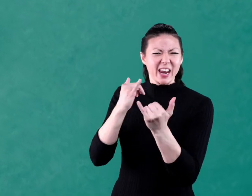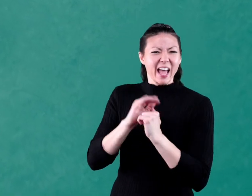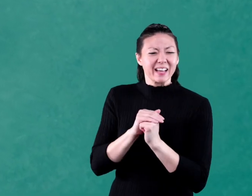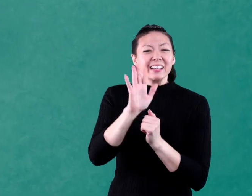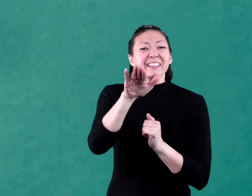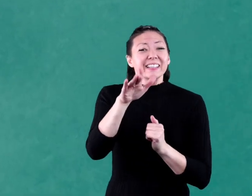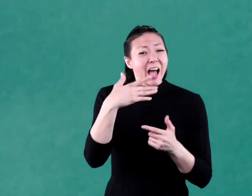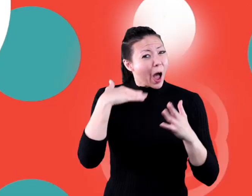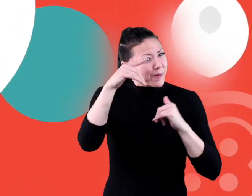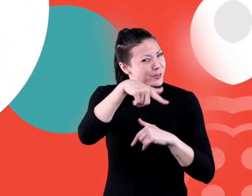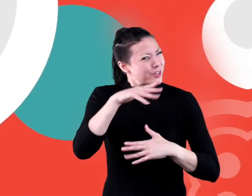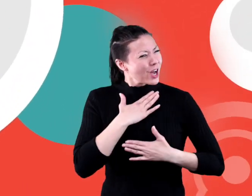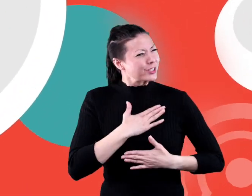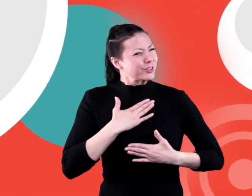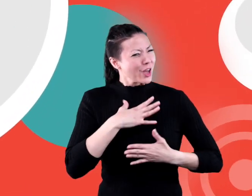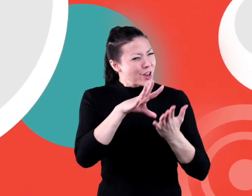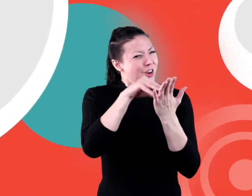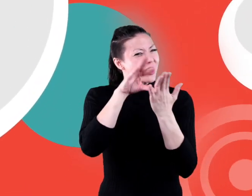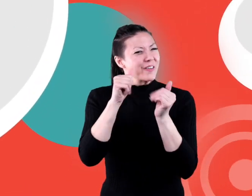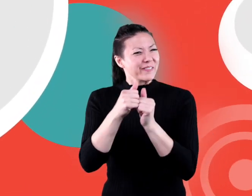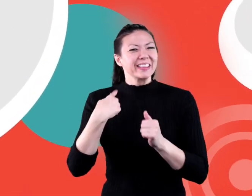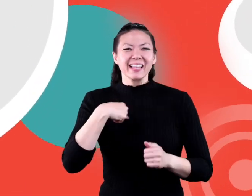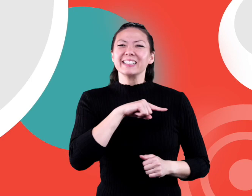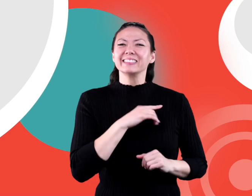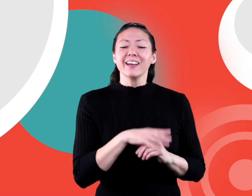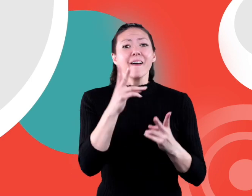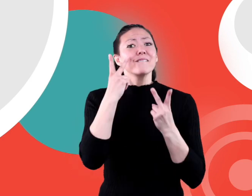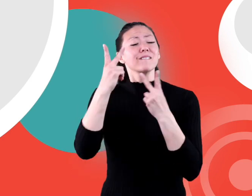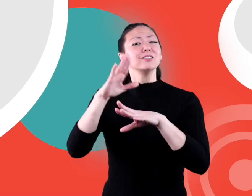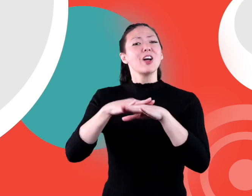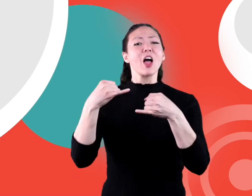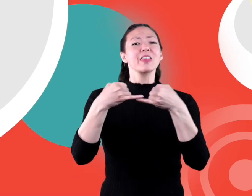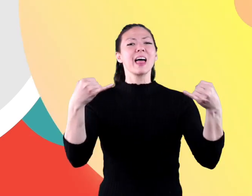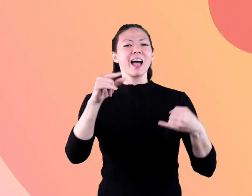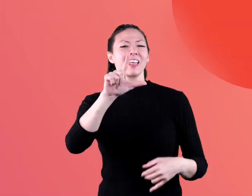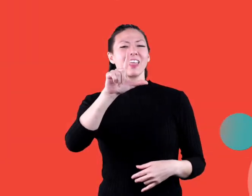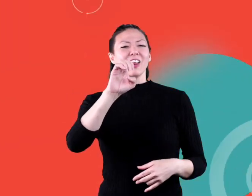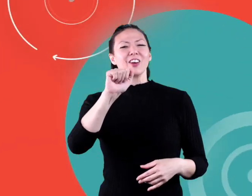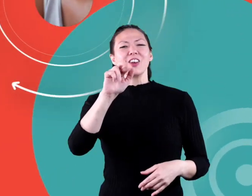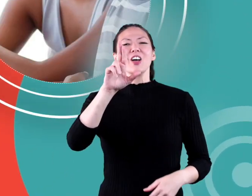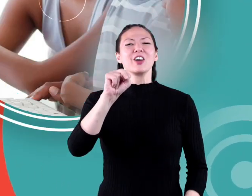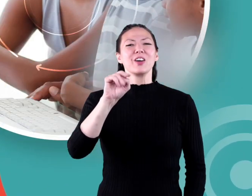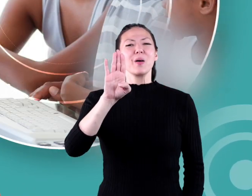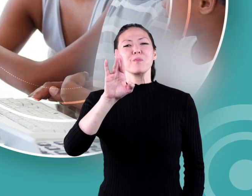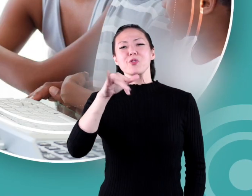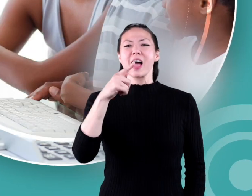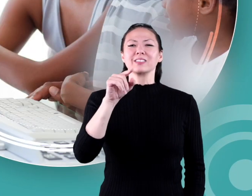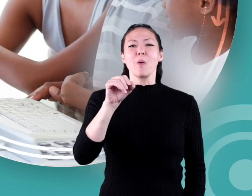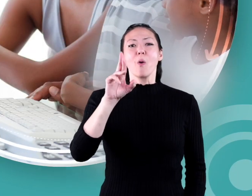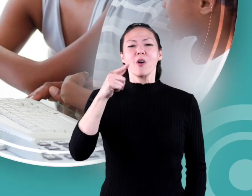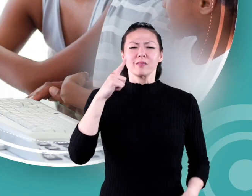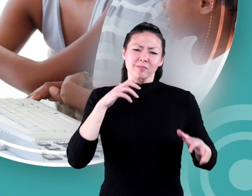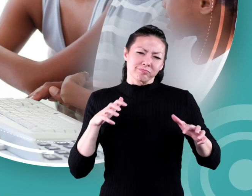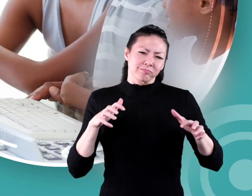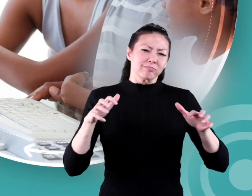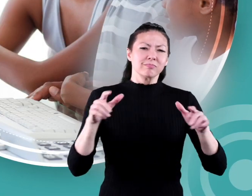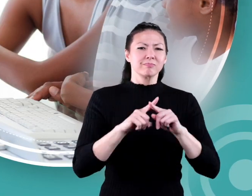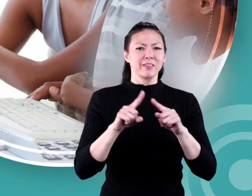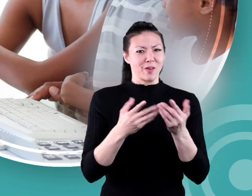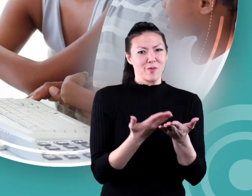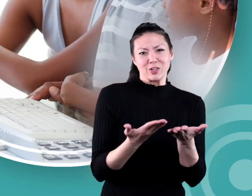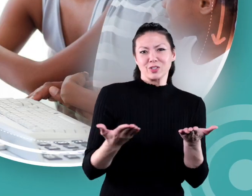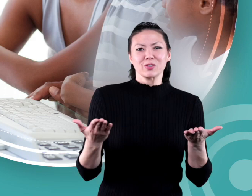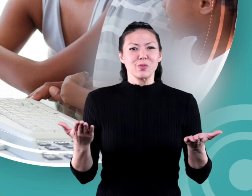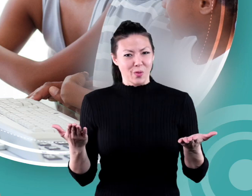ficus plant to water. Hope you had fun learning with us. Visit us at LearnBrite.org for